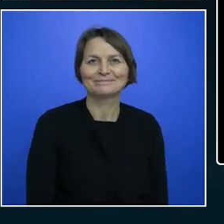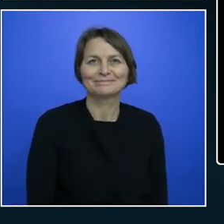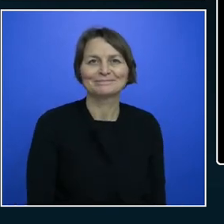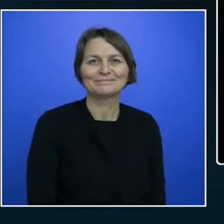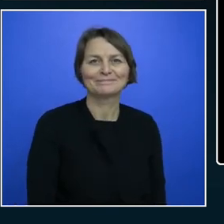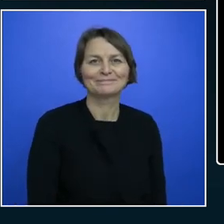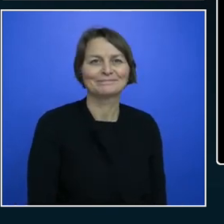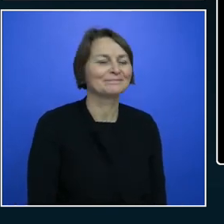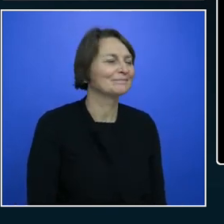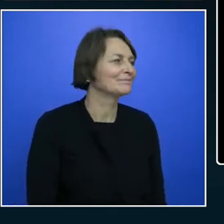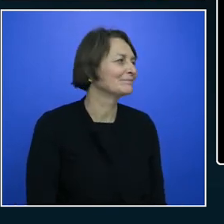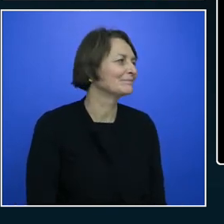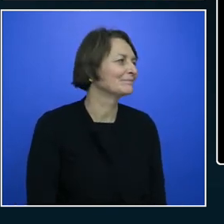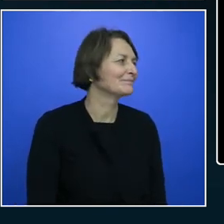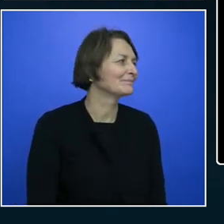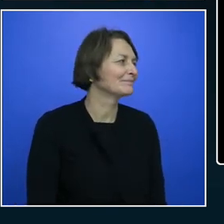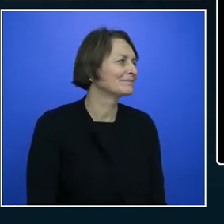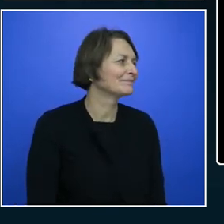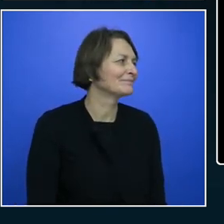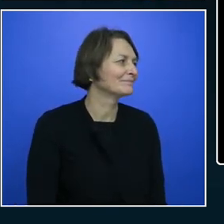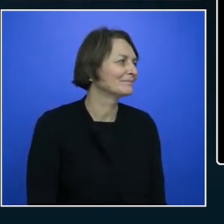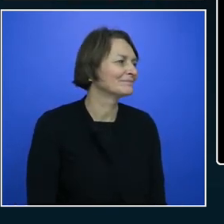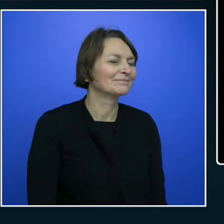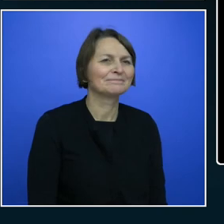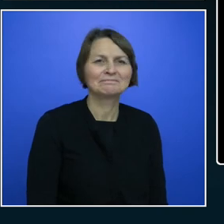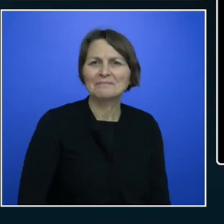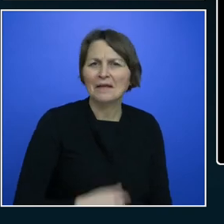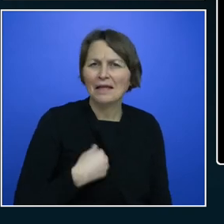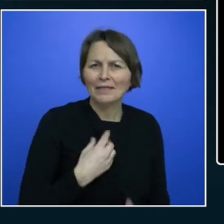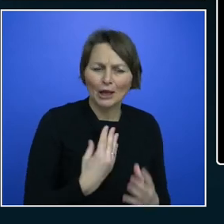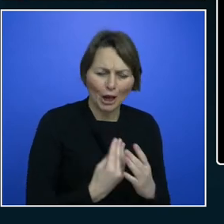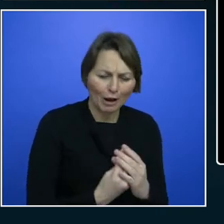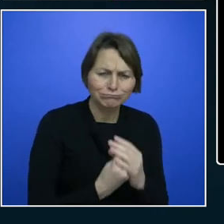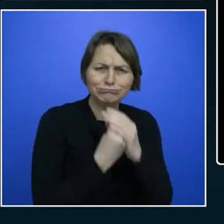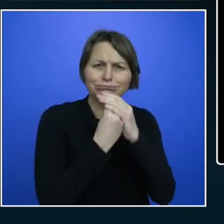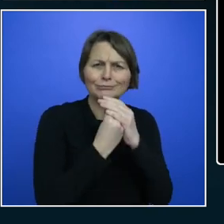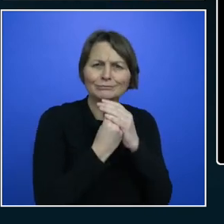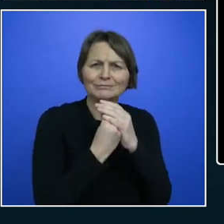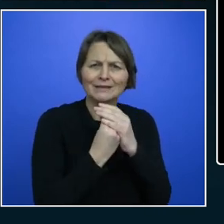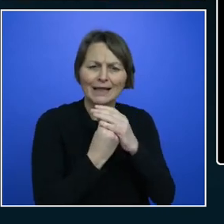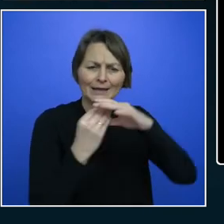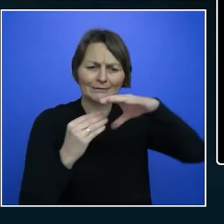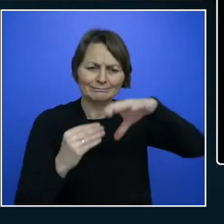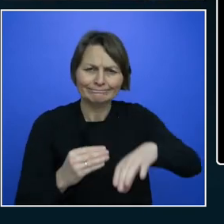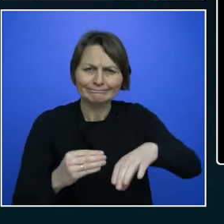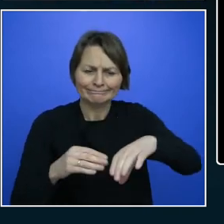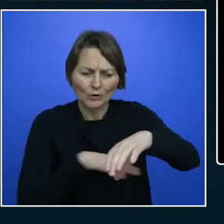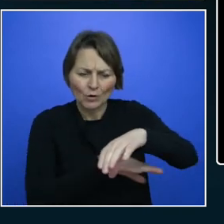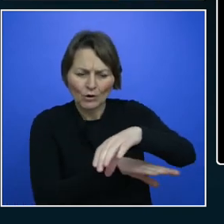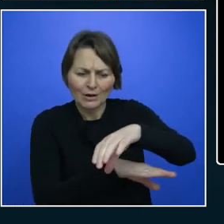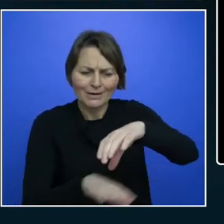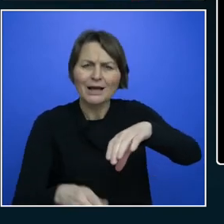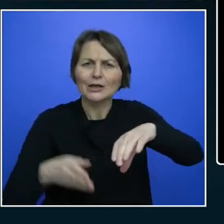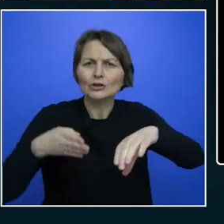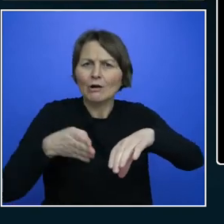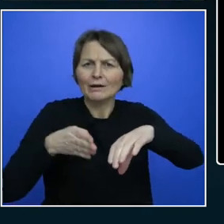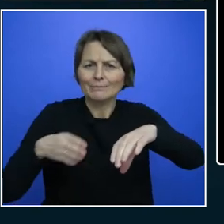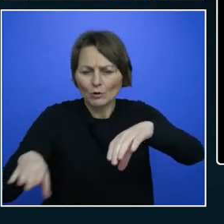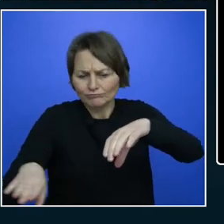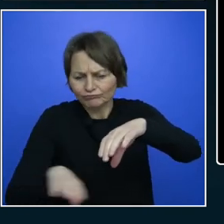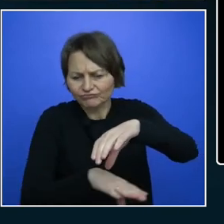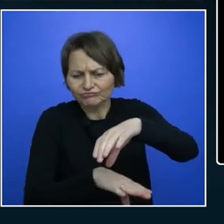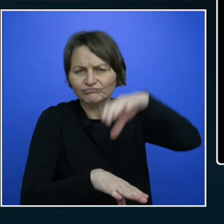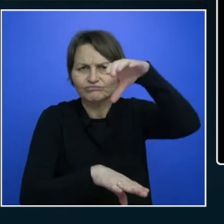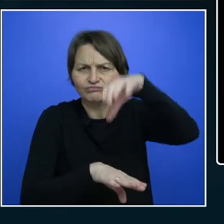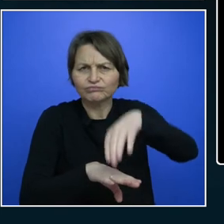And let's see what it – I think it's a sandwich on a cutting board because that's the important thing, the context and the background and being able